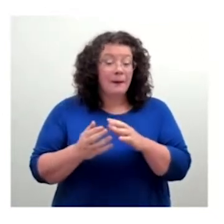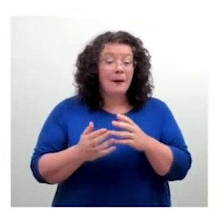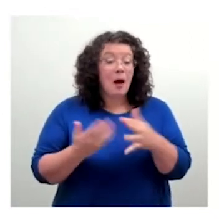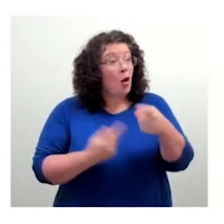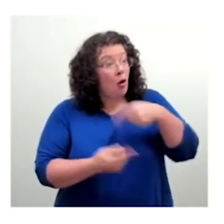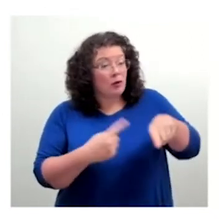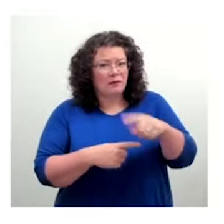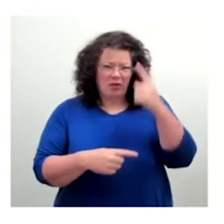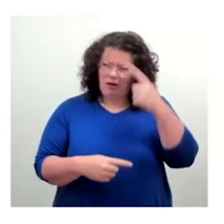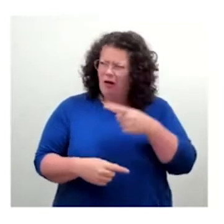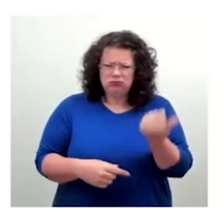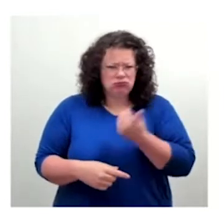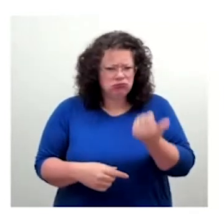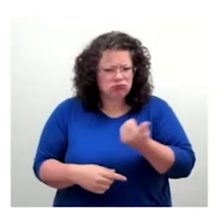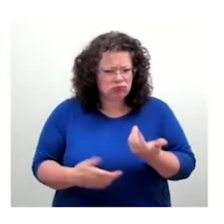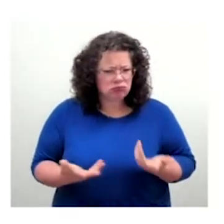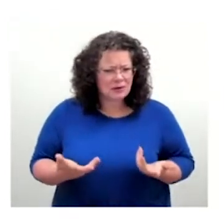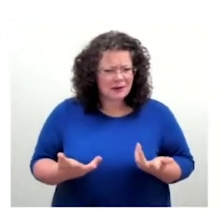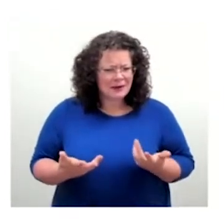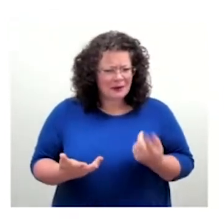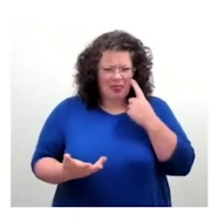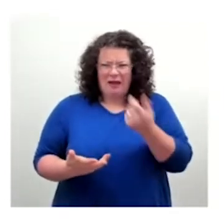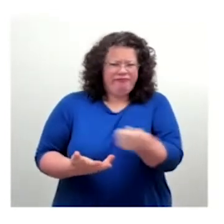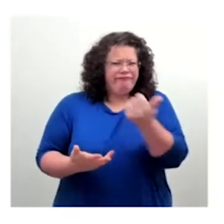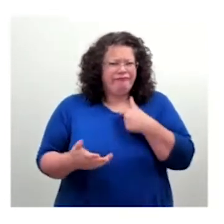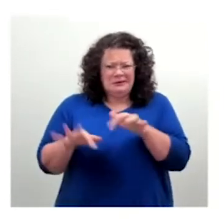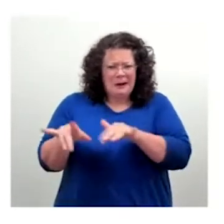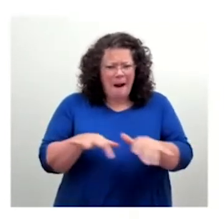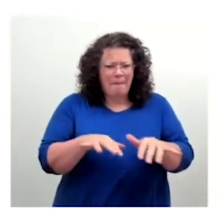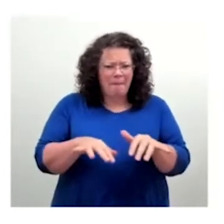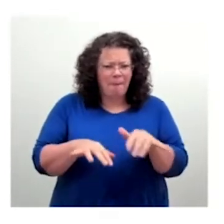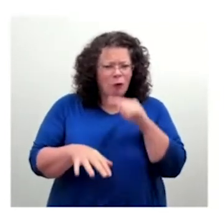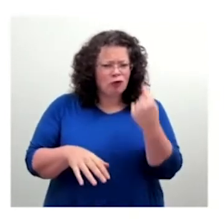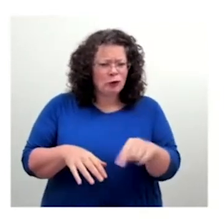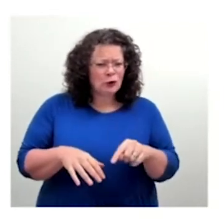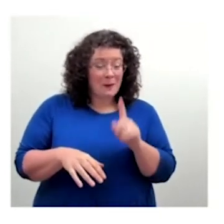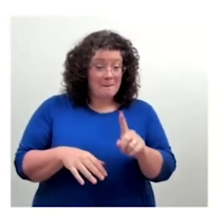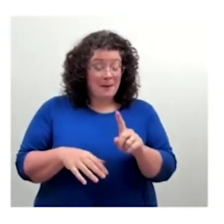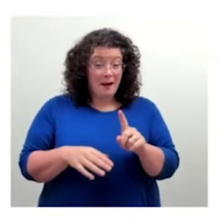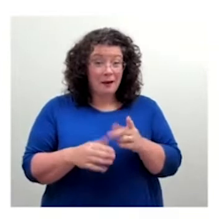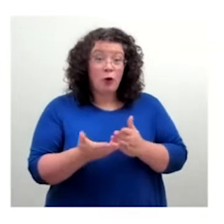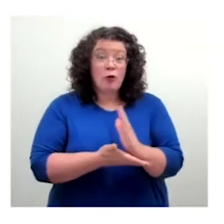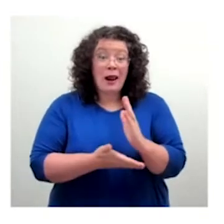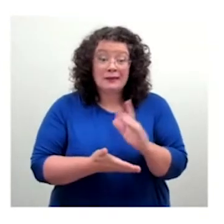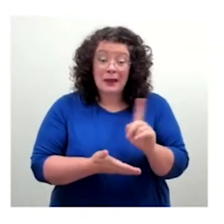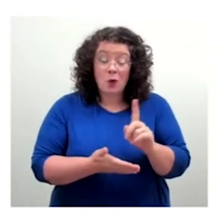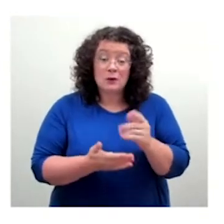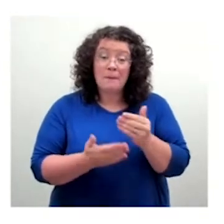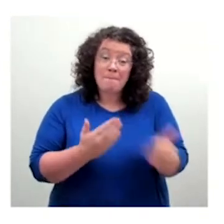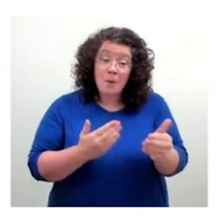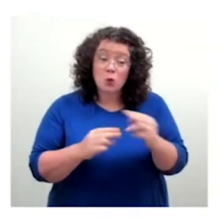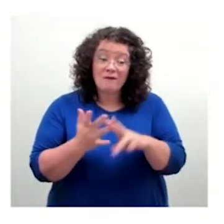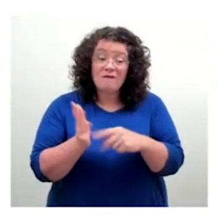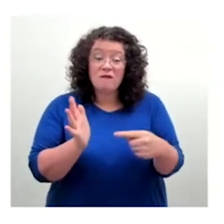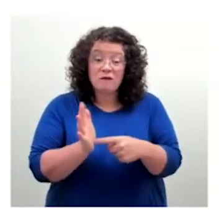reality is that most typefaces that are out there do not support anything beyond Western European or even Eastern European